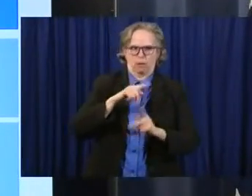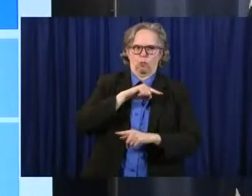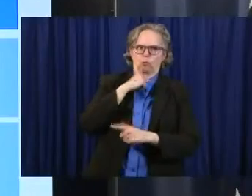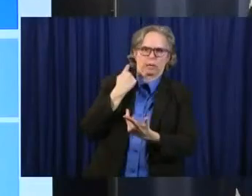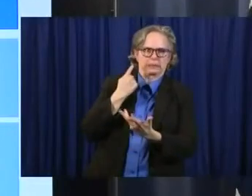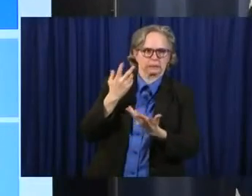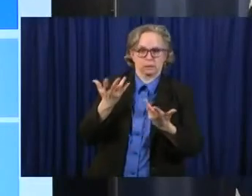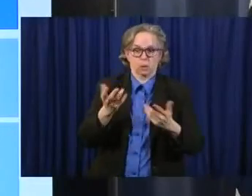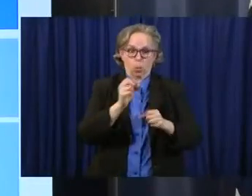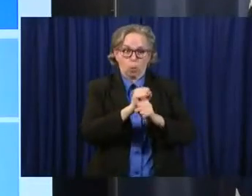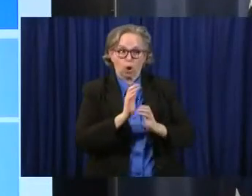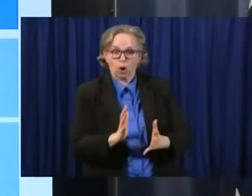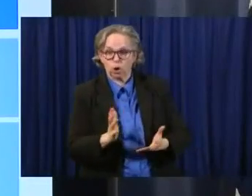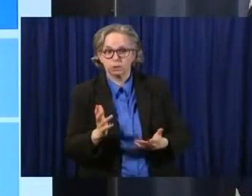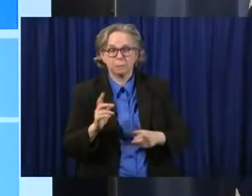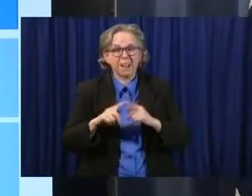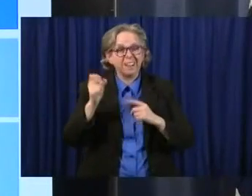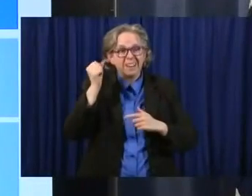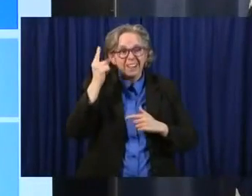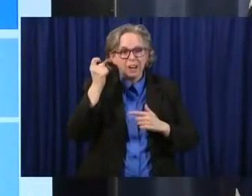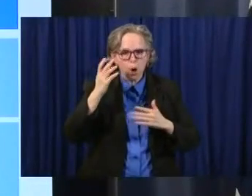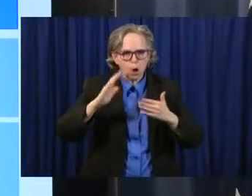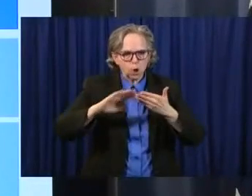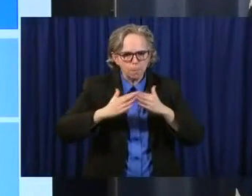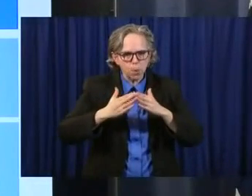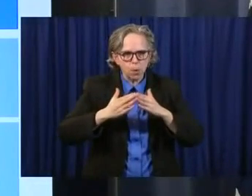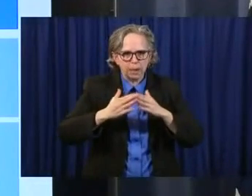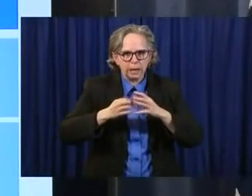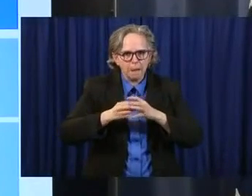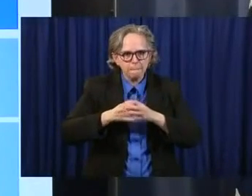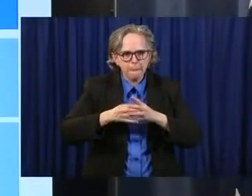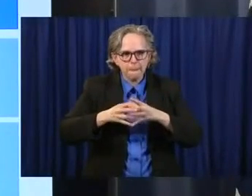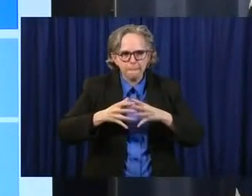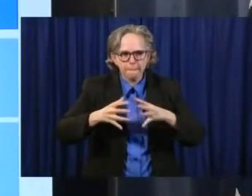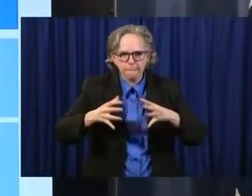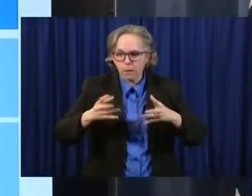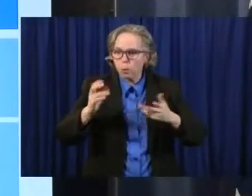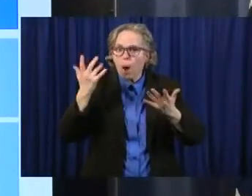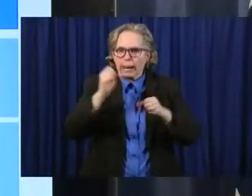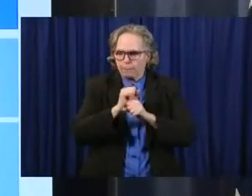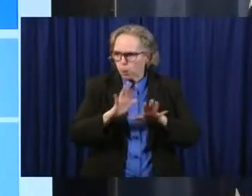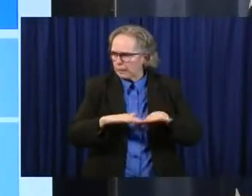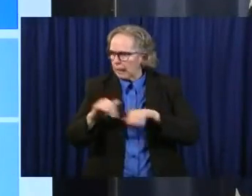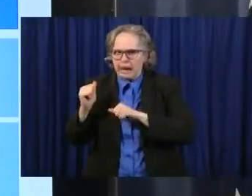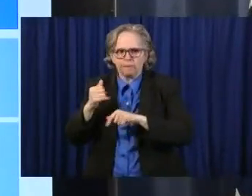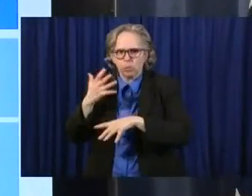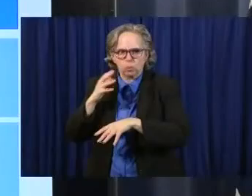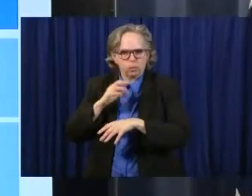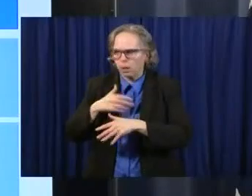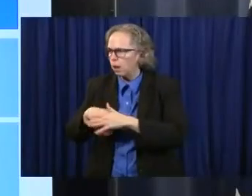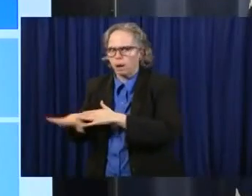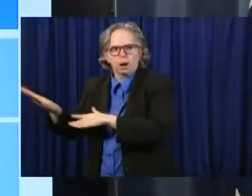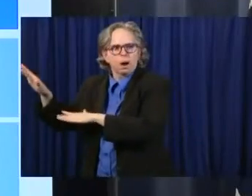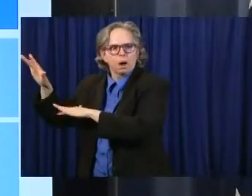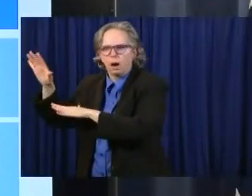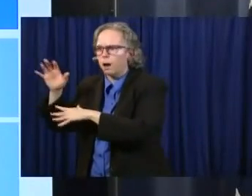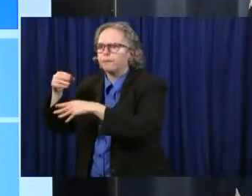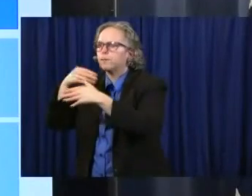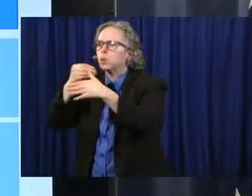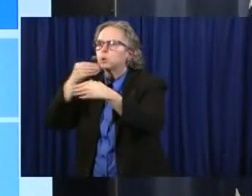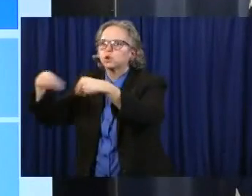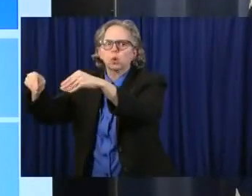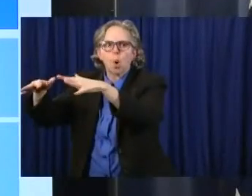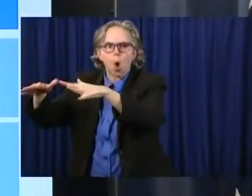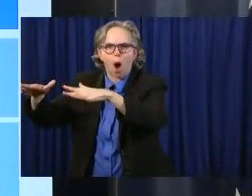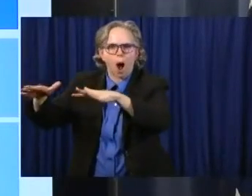Because, of course, employees go home. They go home to their community. They go to the grocery store. And so as we move forward, we'll be prioritizing our